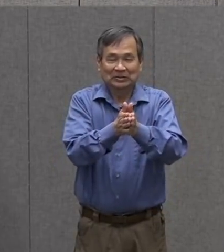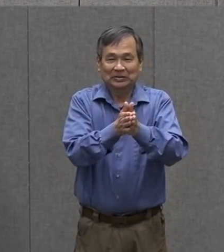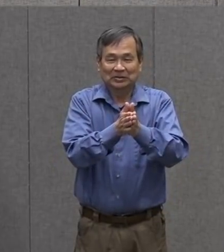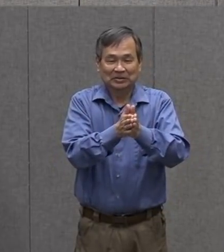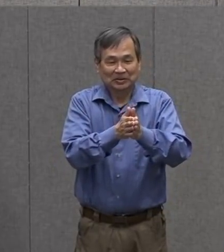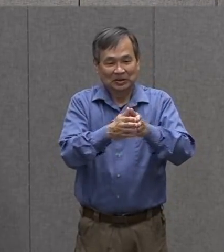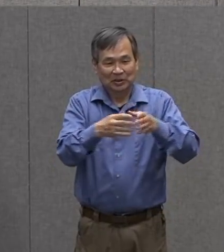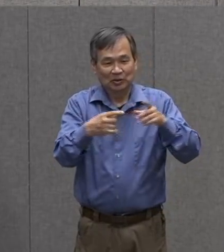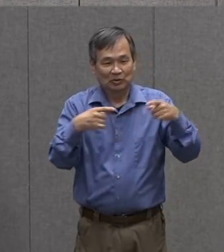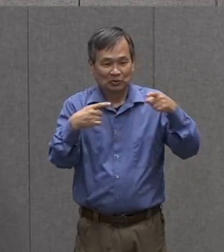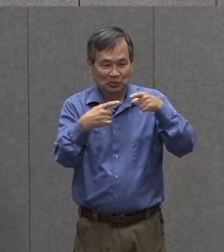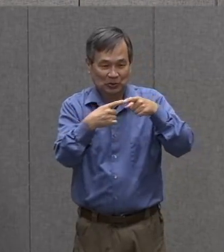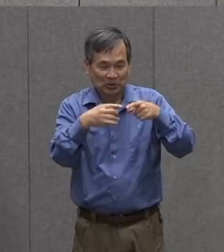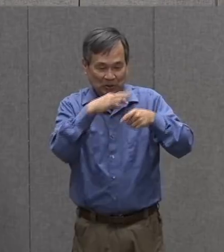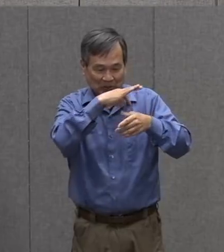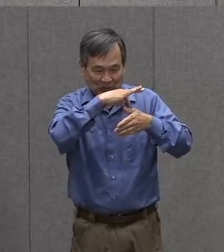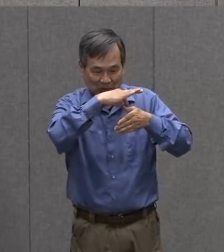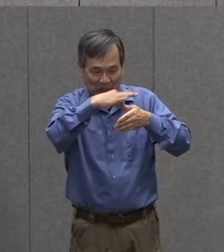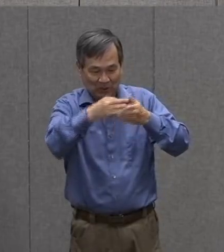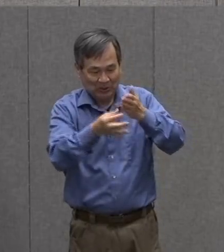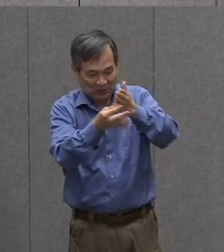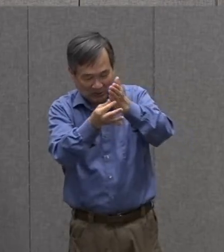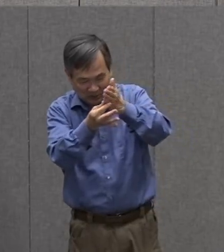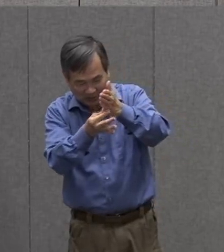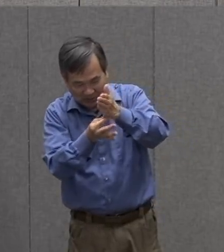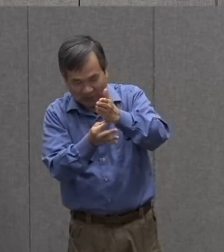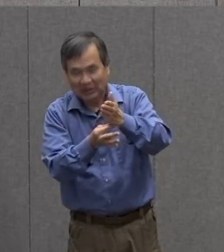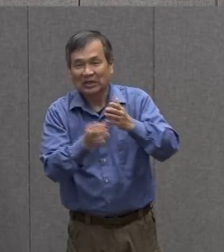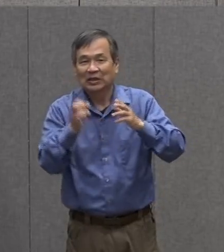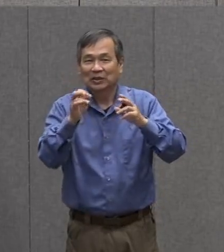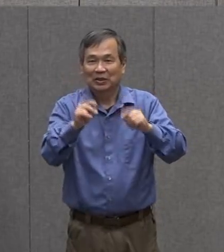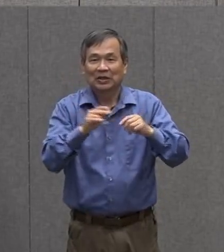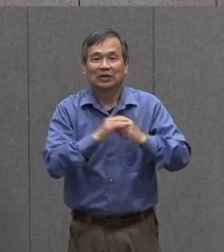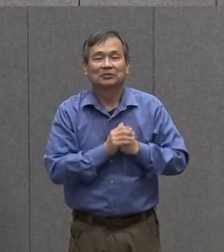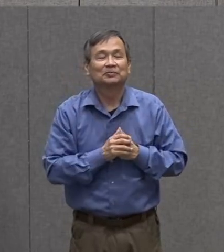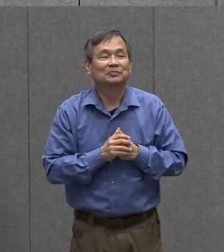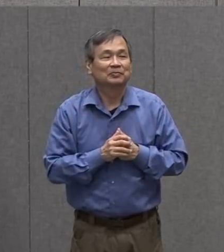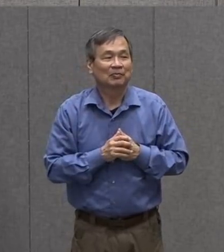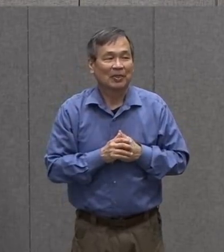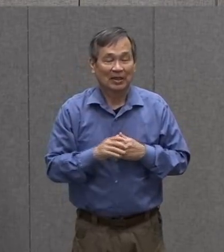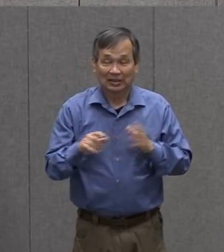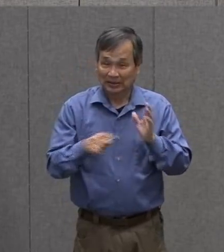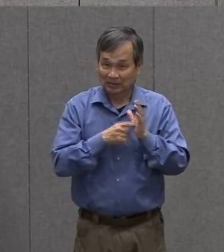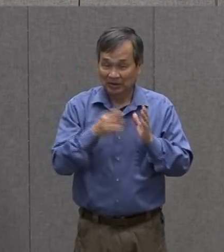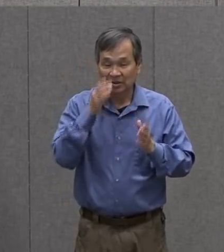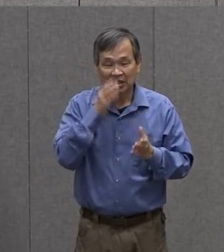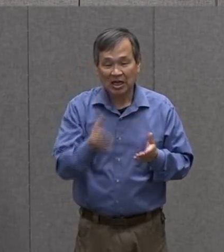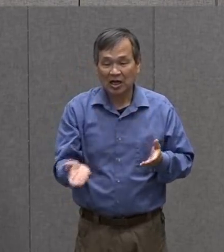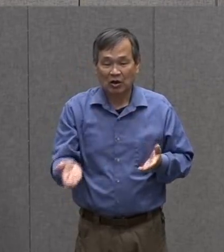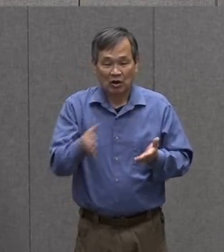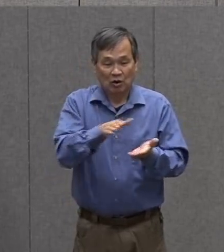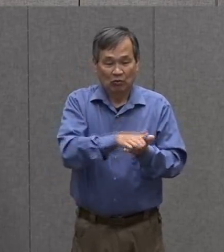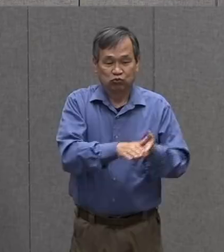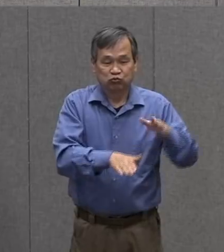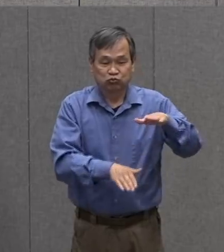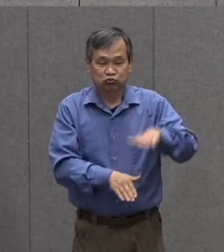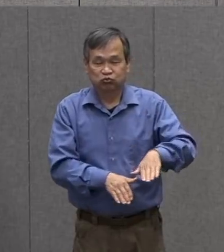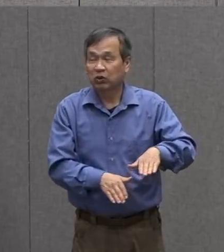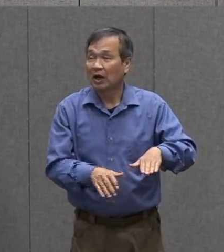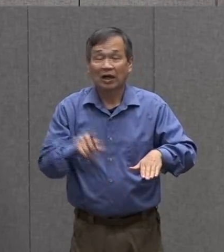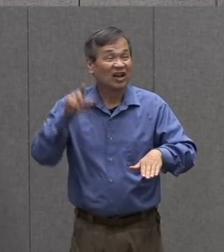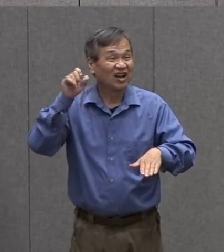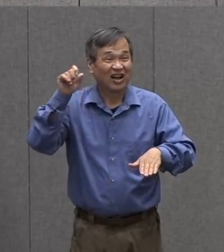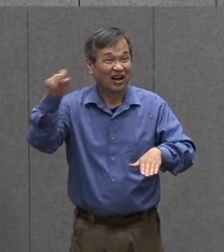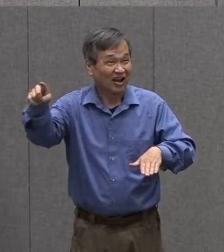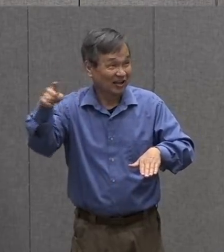i feel like that helps a lot i'll hold it down with one hand and it's okay to ask somebody to help